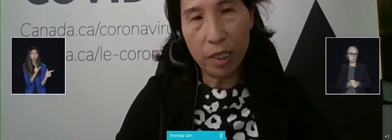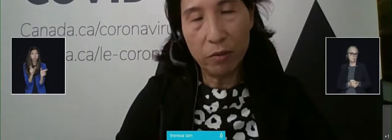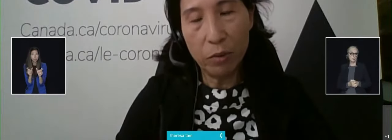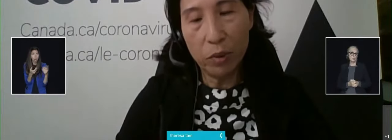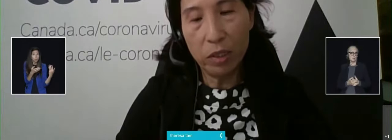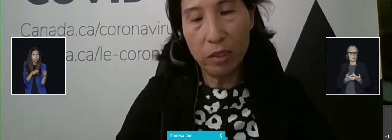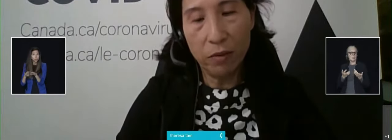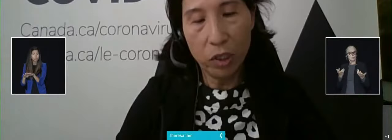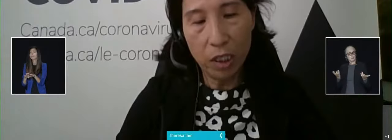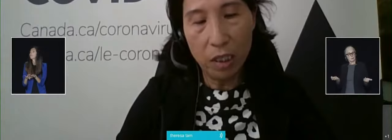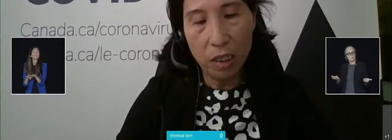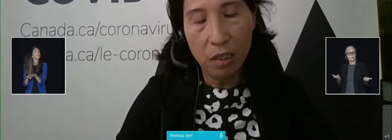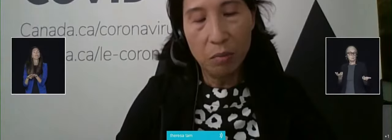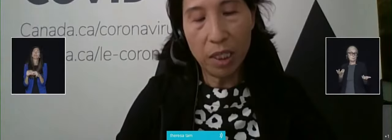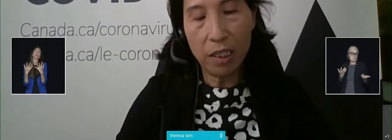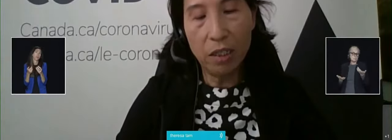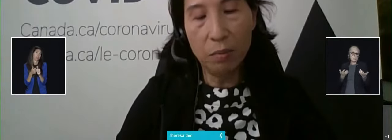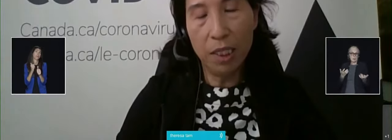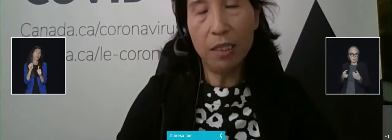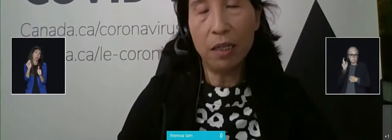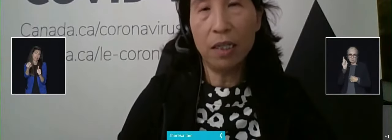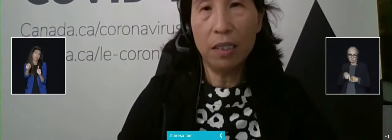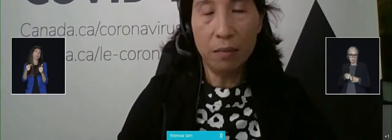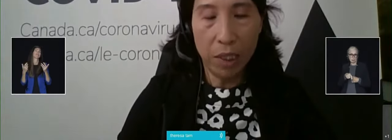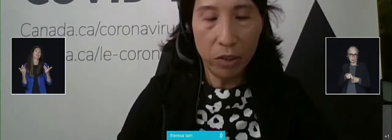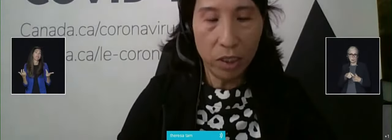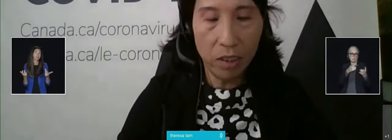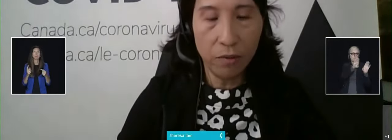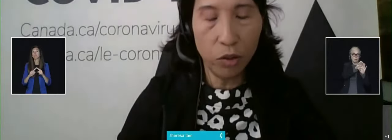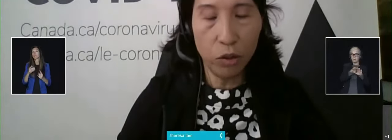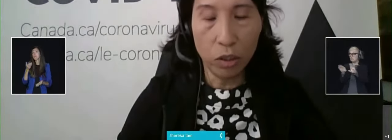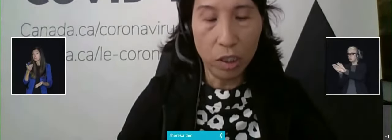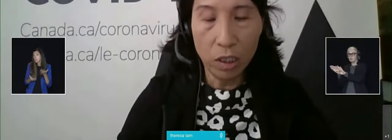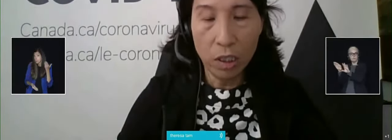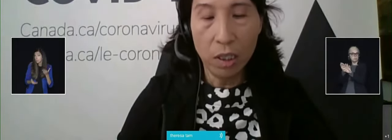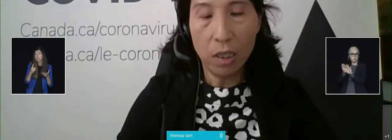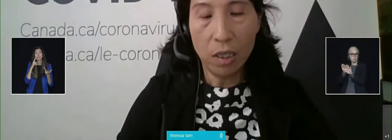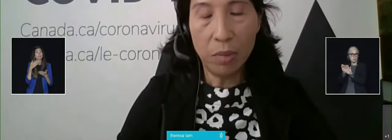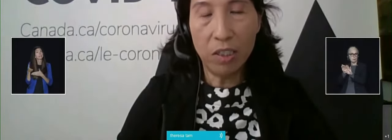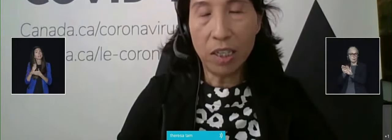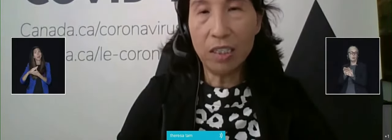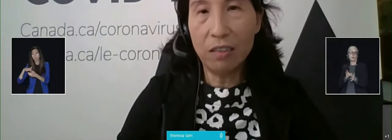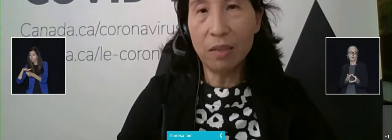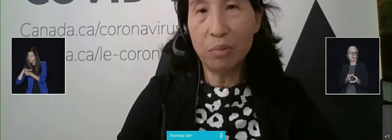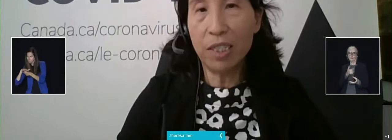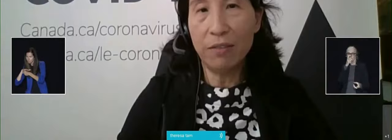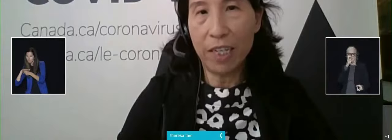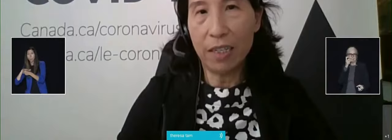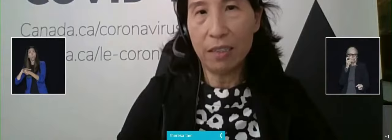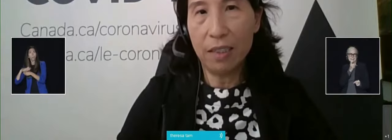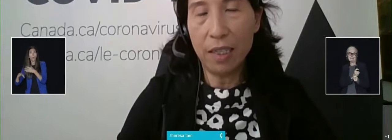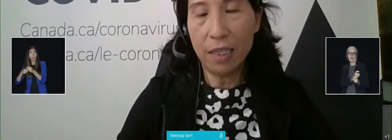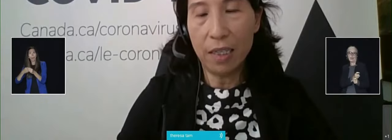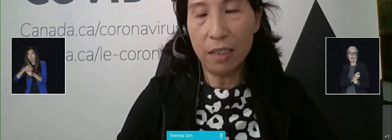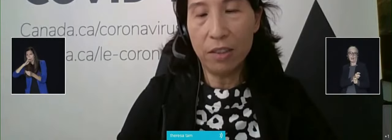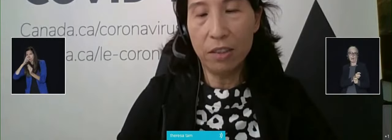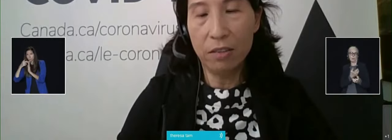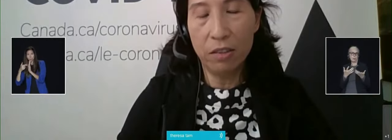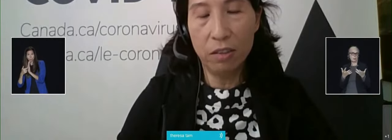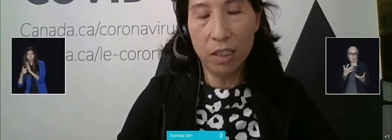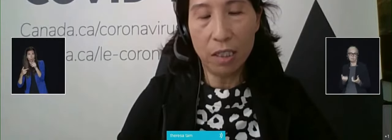That's what everyone wants to avoid. But it could be targeted measures for sure. But you've got to do it pretty fast.